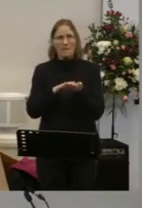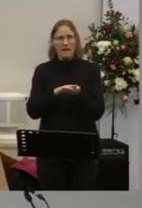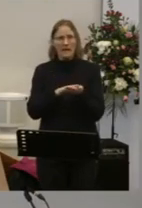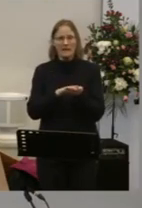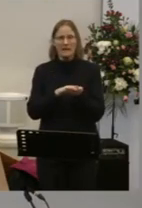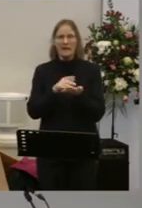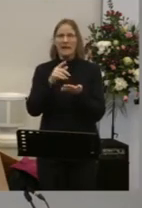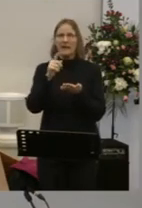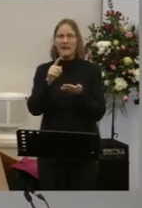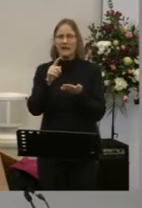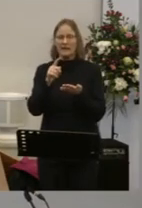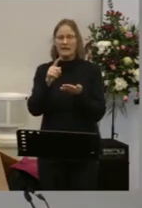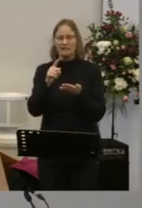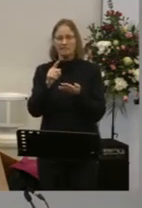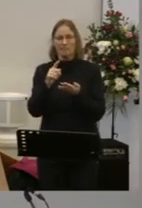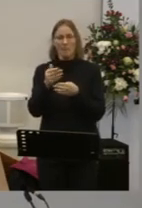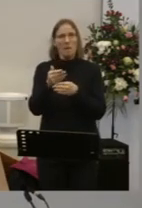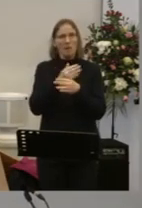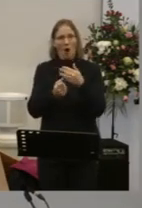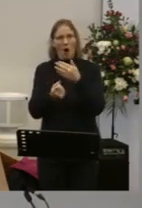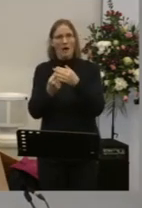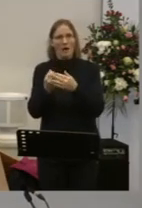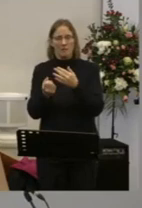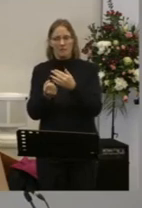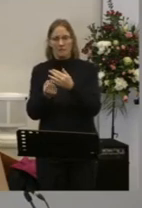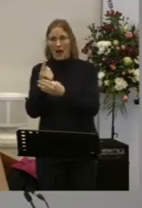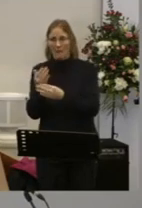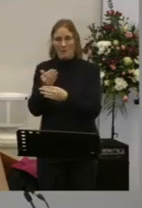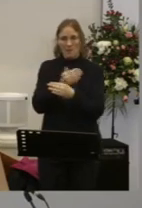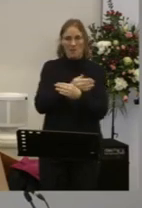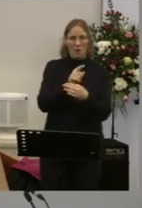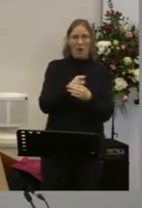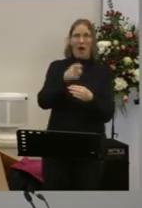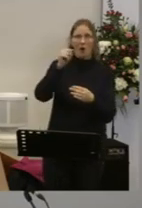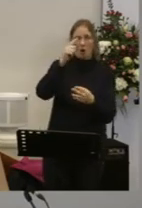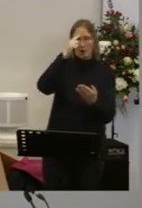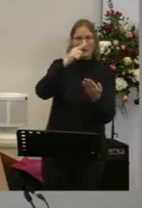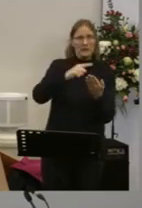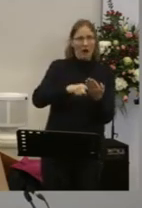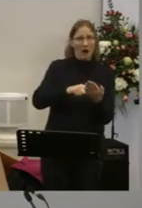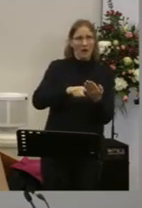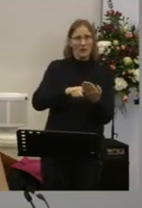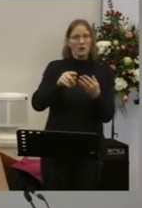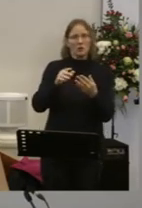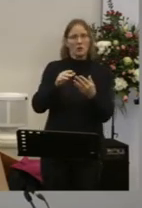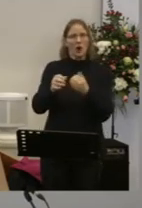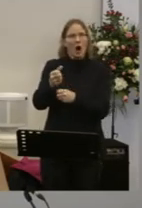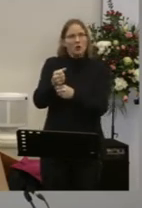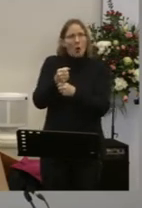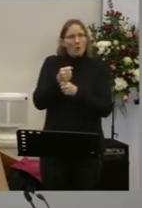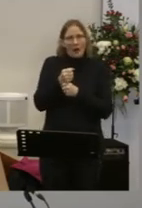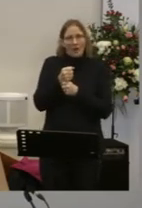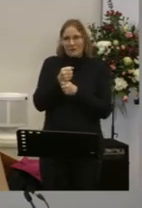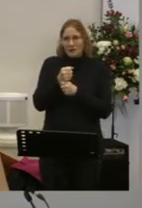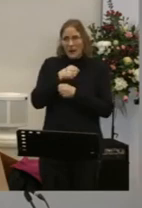Jesus Christ Through Christ we are adopted to sonship In accordance with his pleasure and his will We are